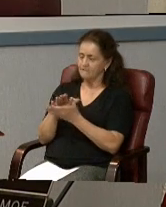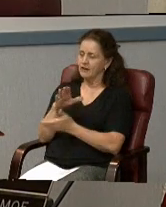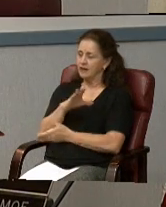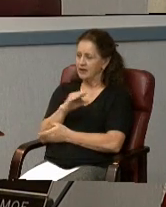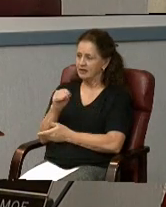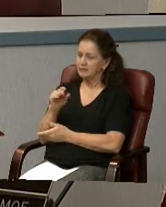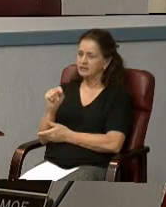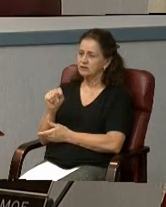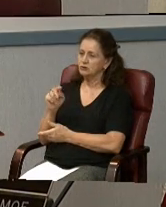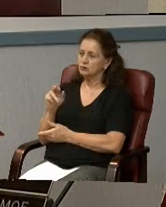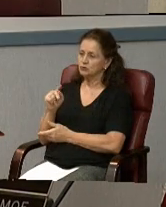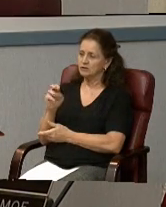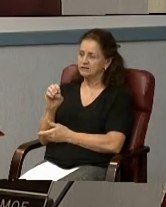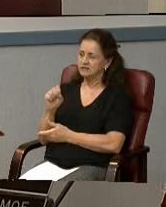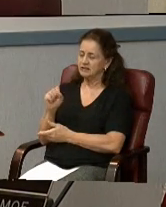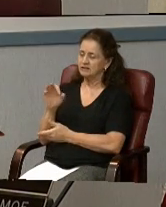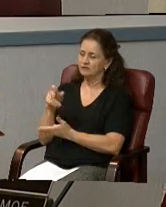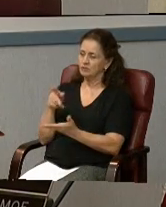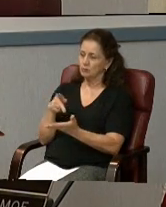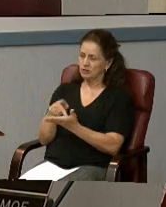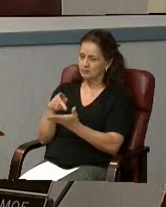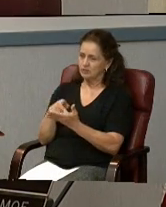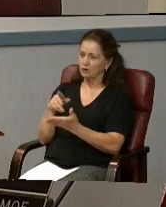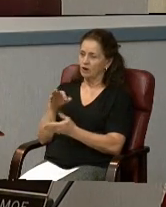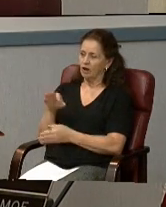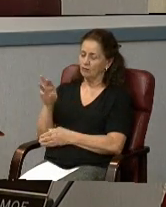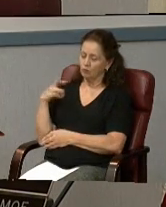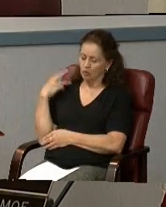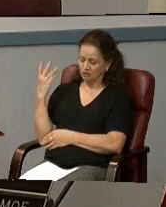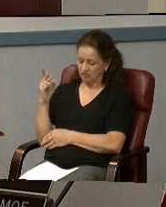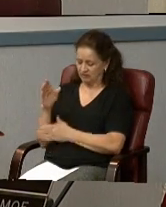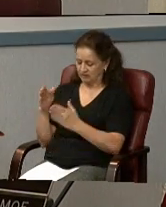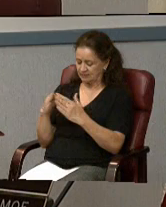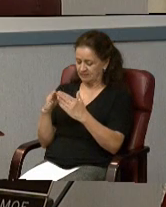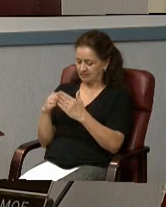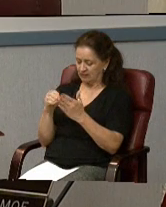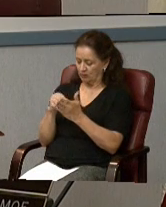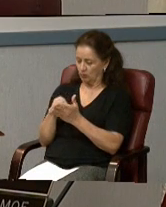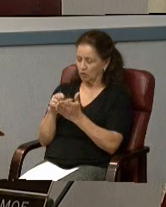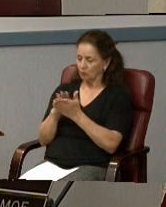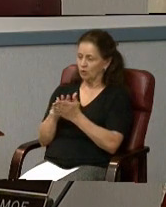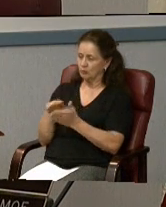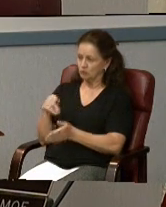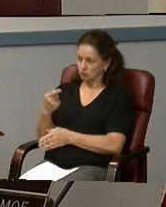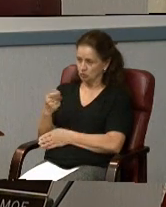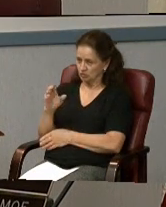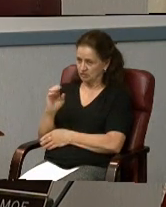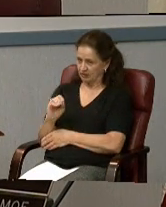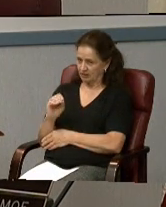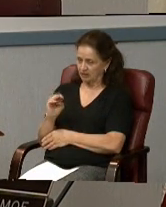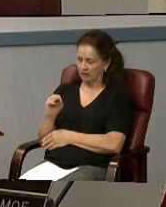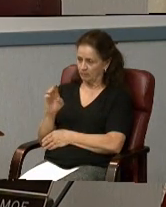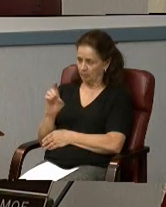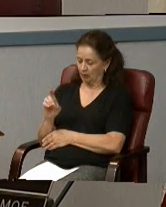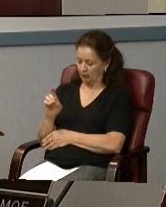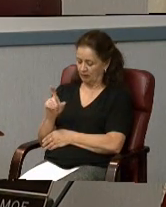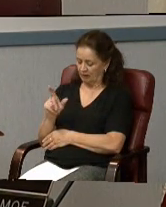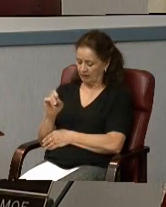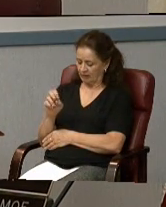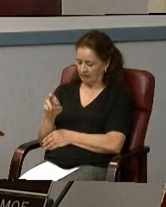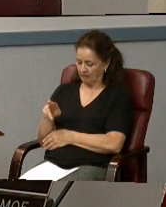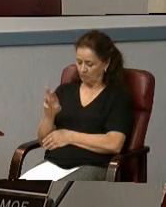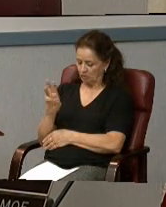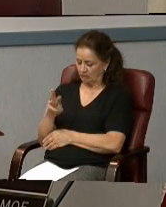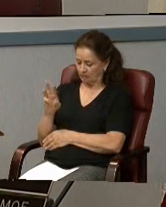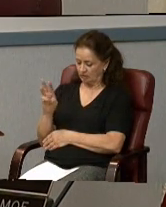Presbyteria of Washington City, recorded among the land records of Prince George's County, Maryland, and Lieber W. W.